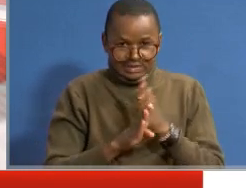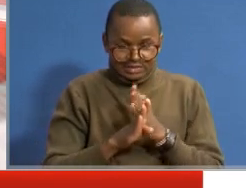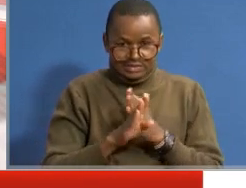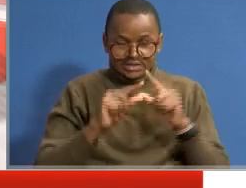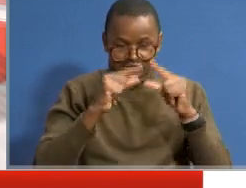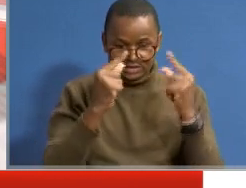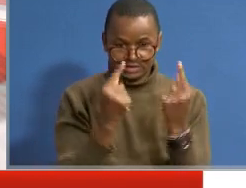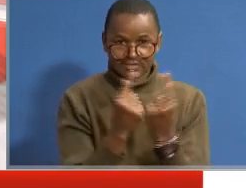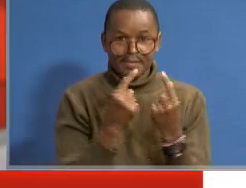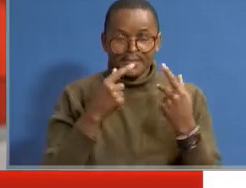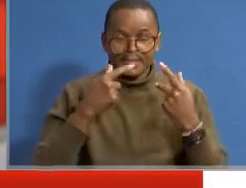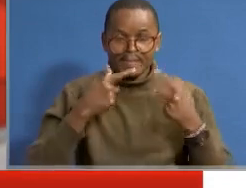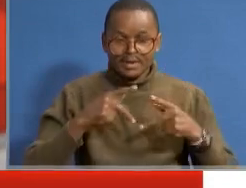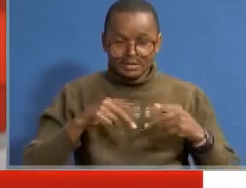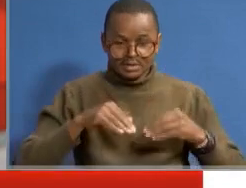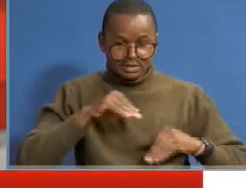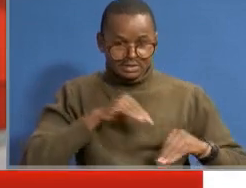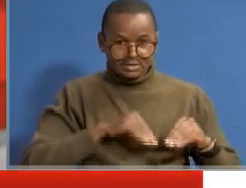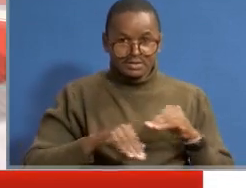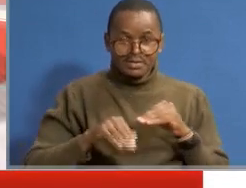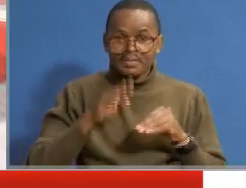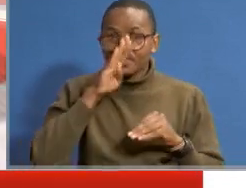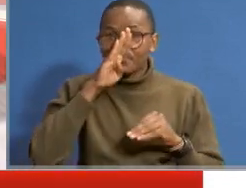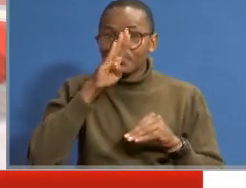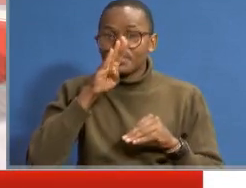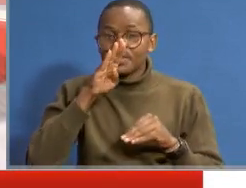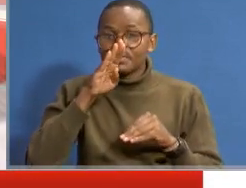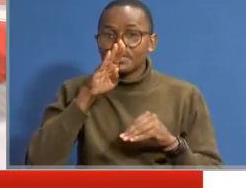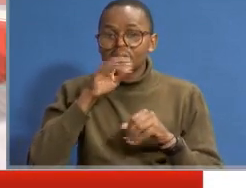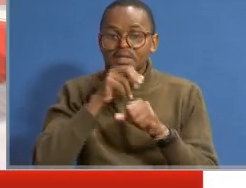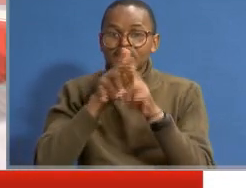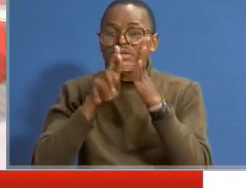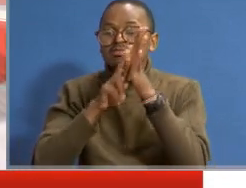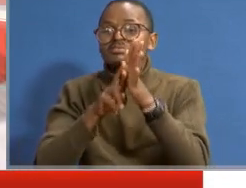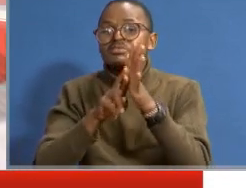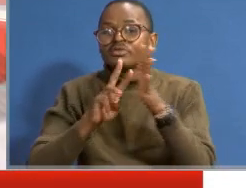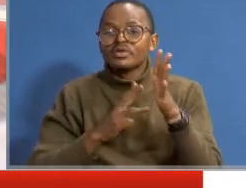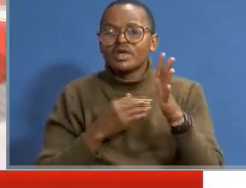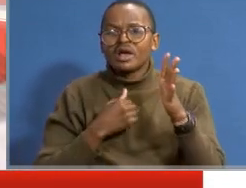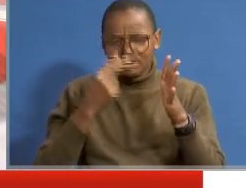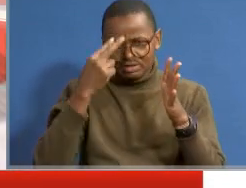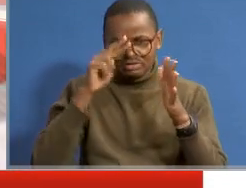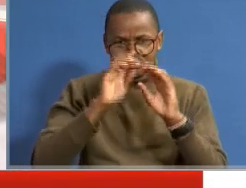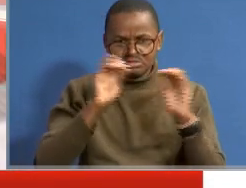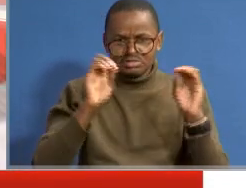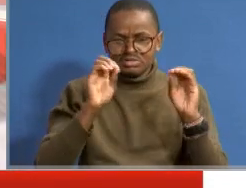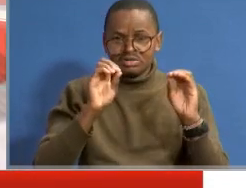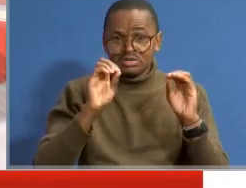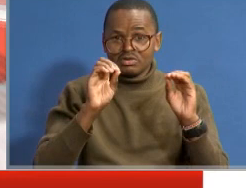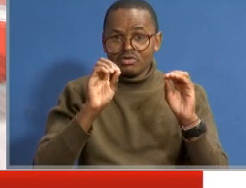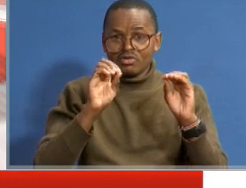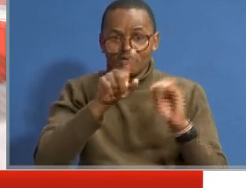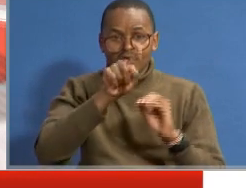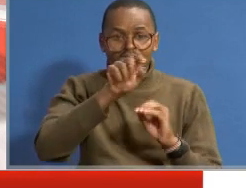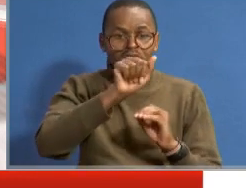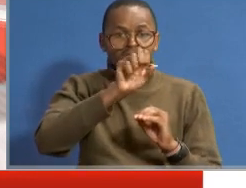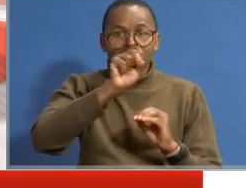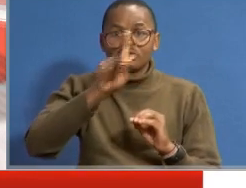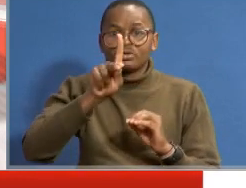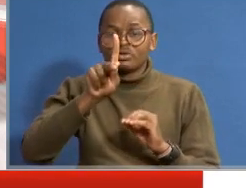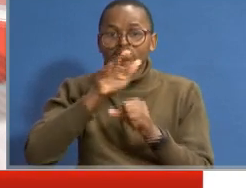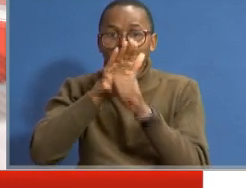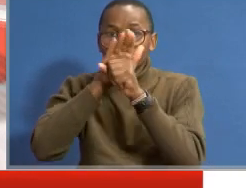this case, persons with disability even being under that. We've not seen any representation on the task force, for example.